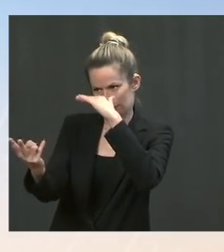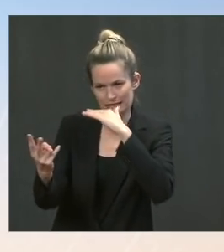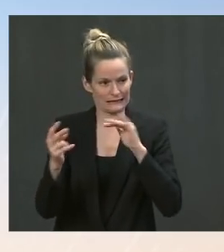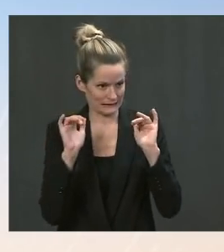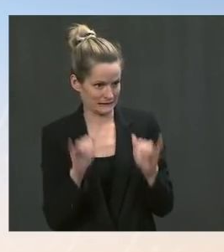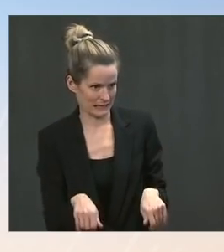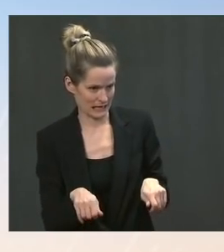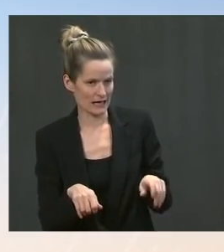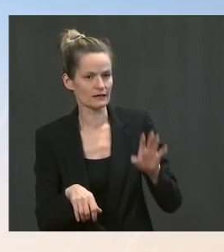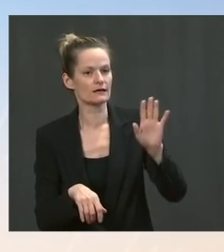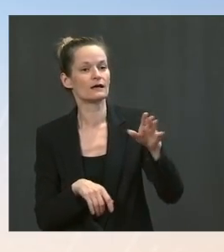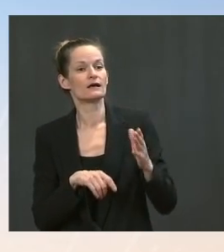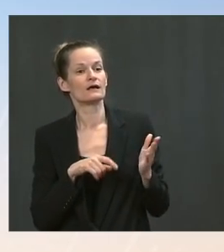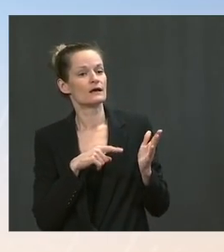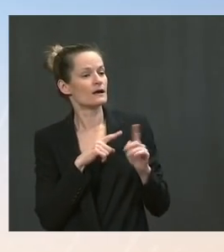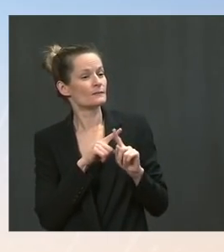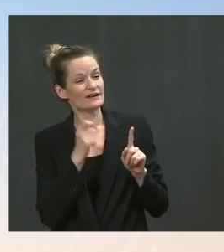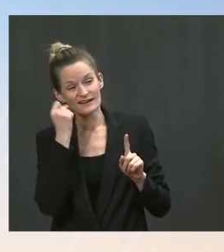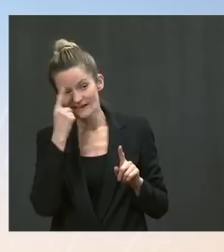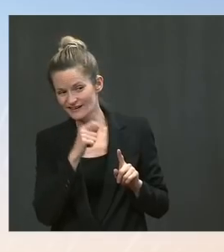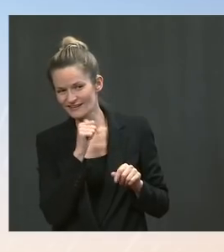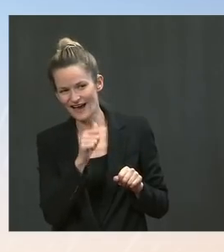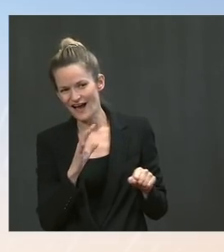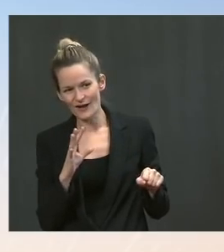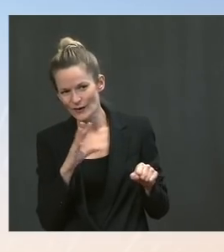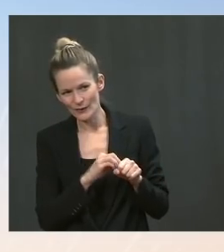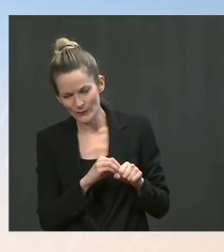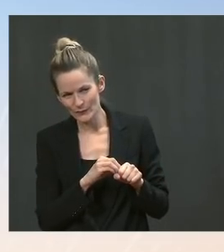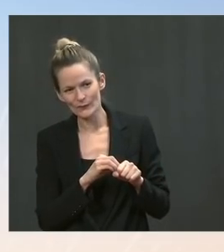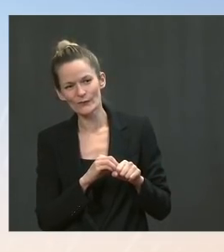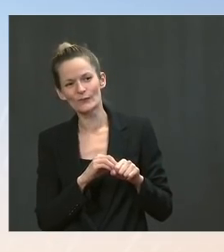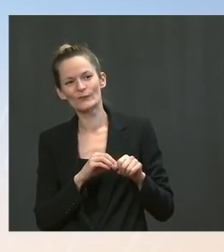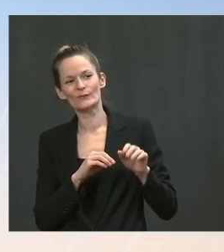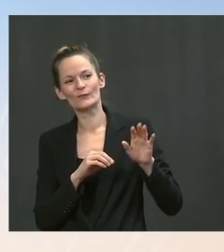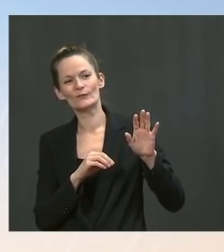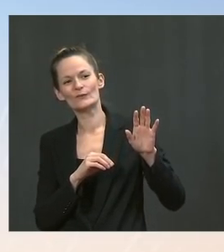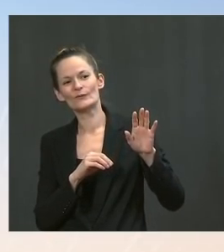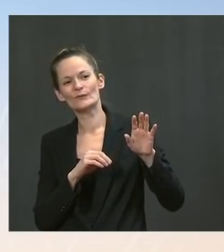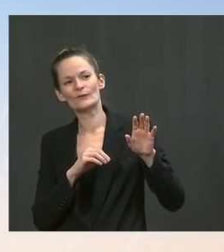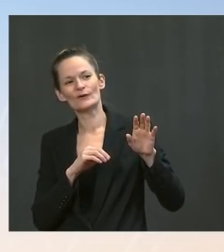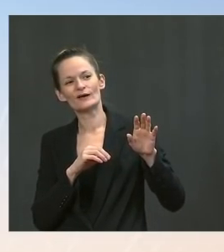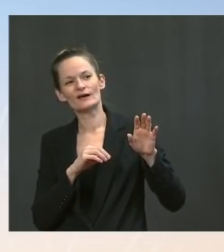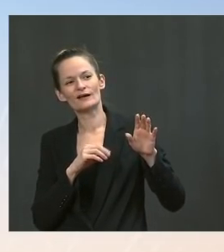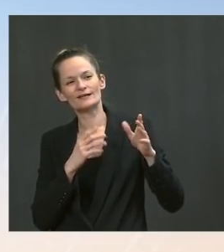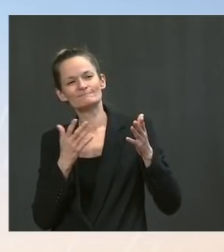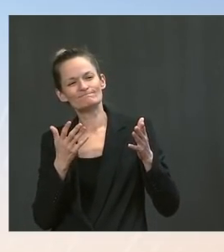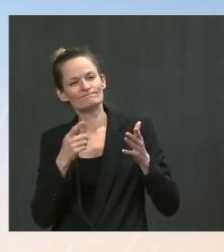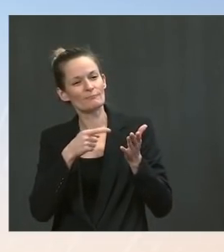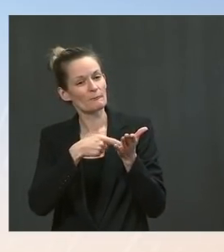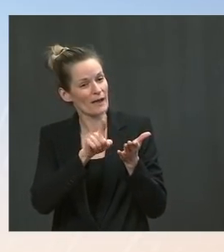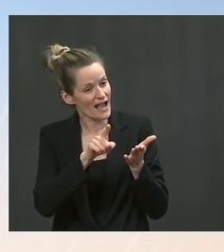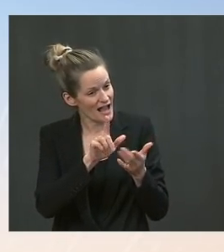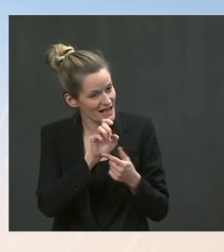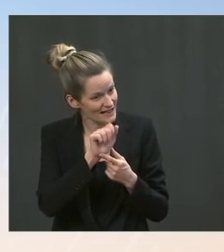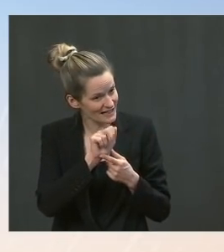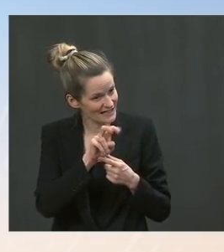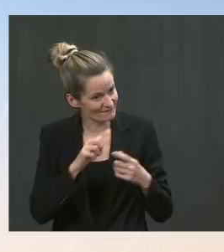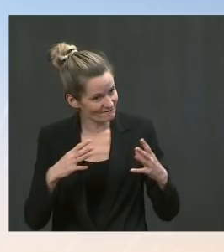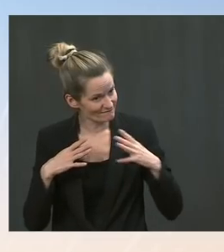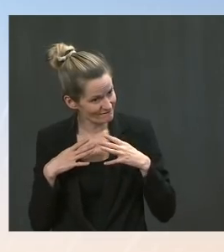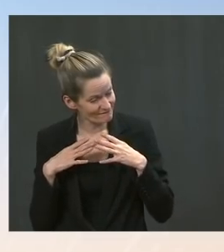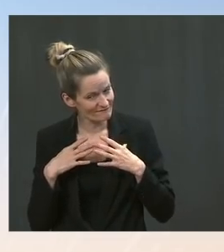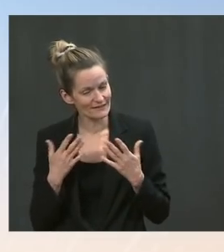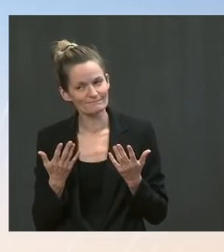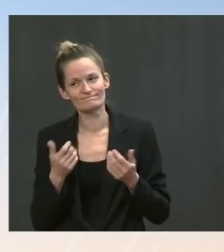That includes over $200 billion in lower costs for emergency programs like paid leave over the last year than